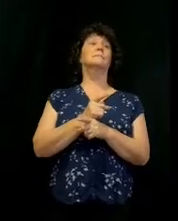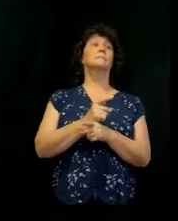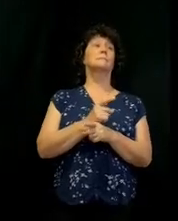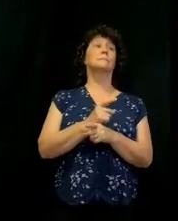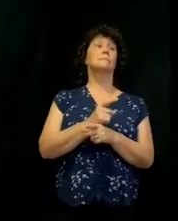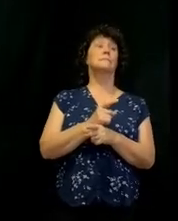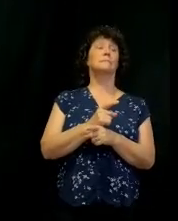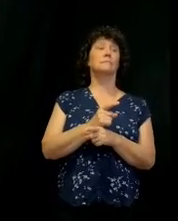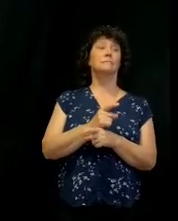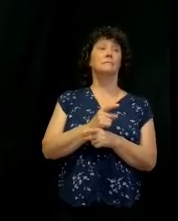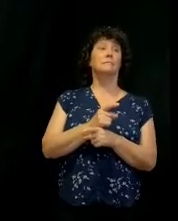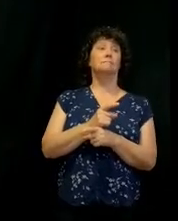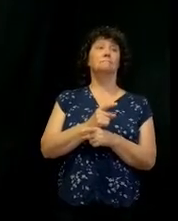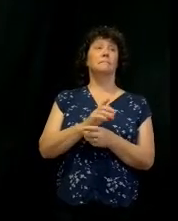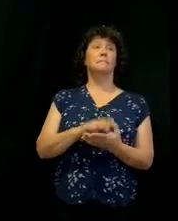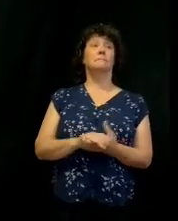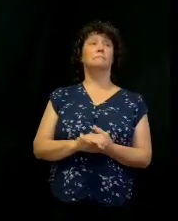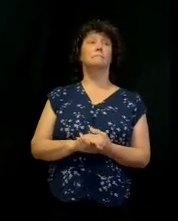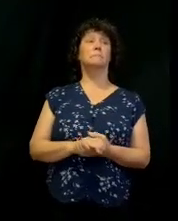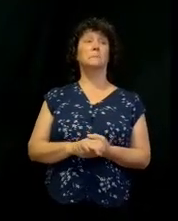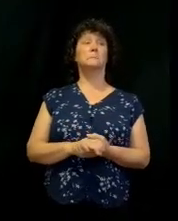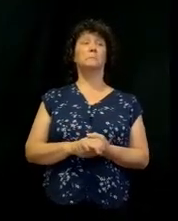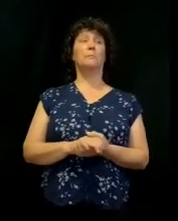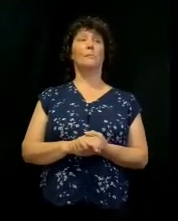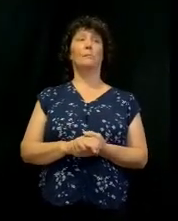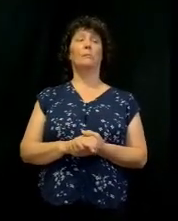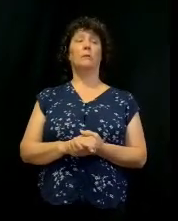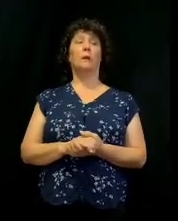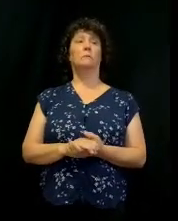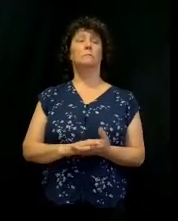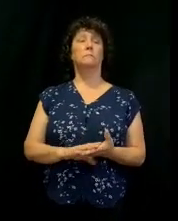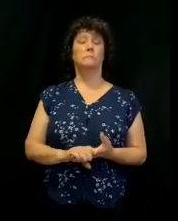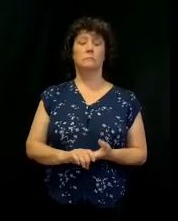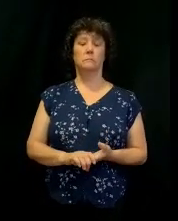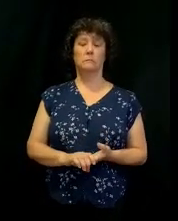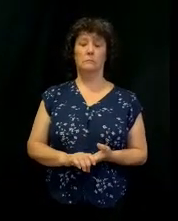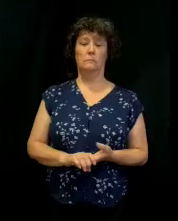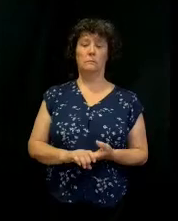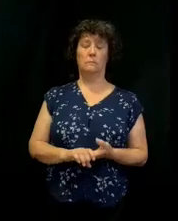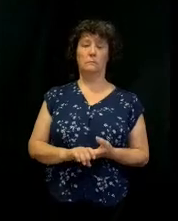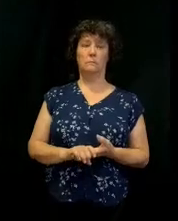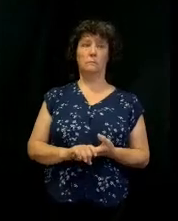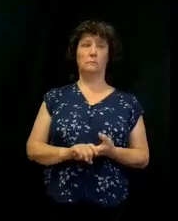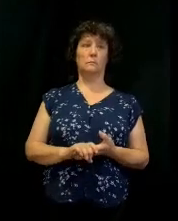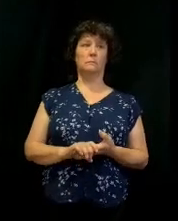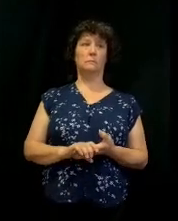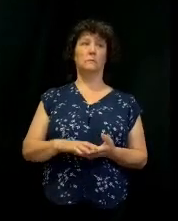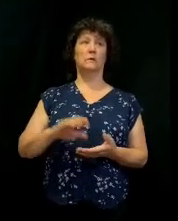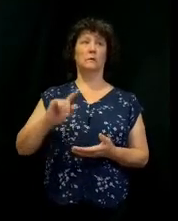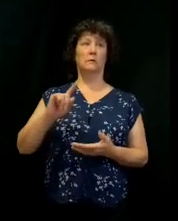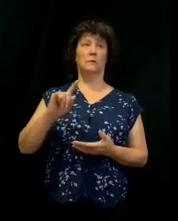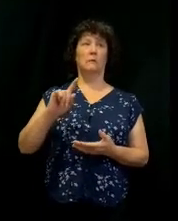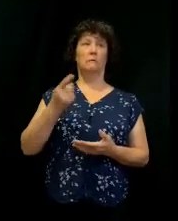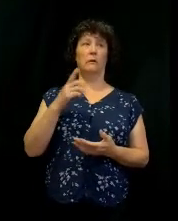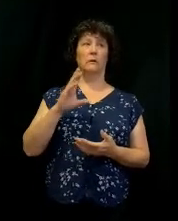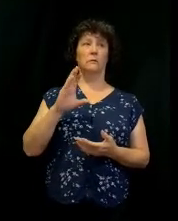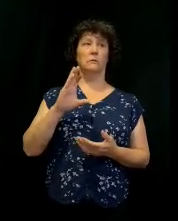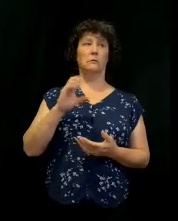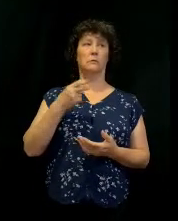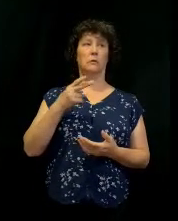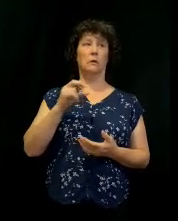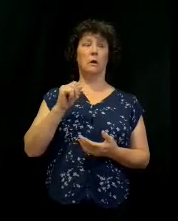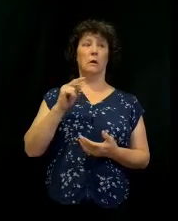Go with me real quick here. I'll lay this out and then we'll land the plane at some point. Go to 1 Chronicles. Can I get a good amen here?